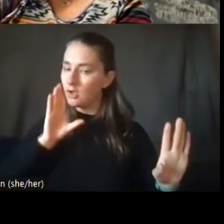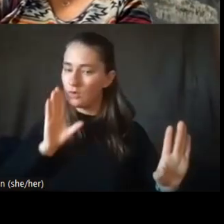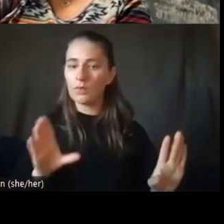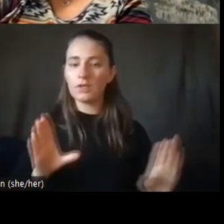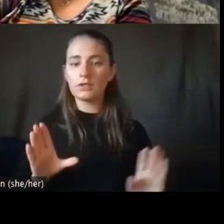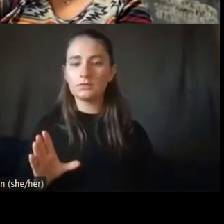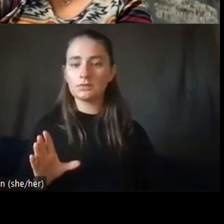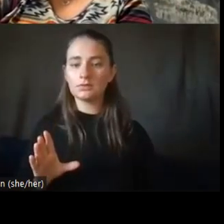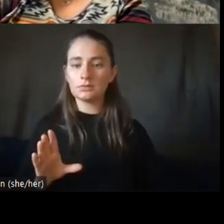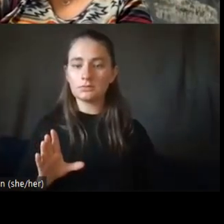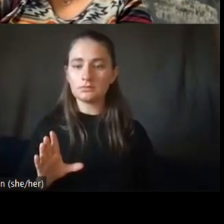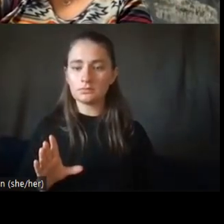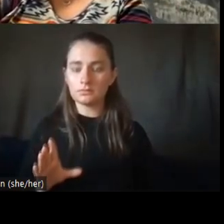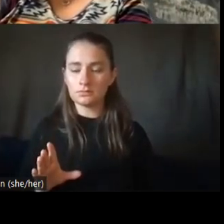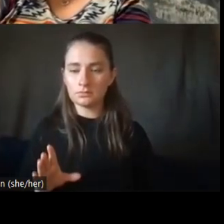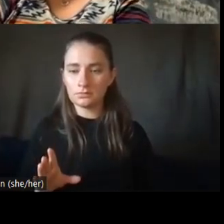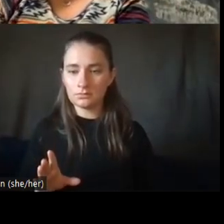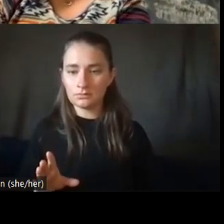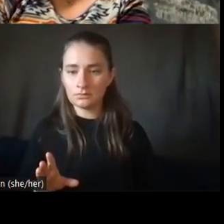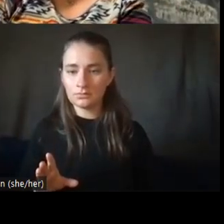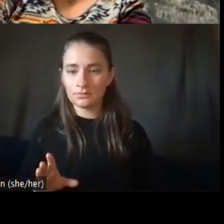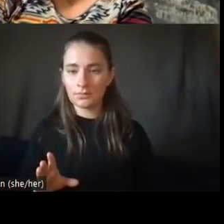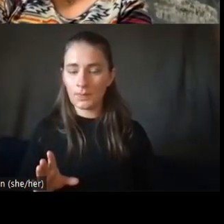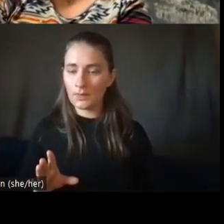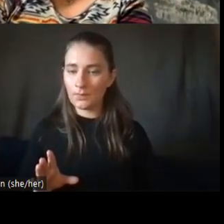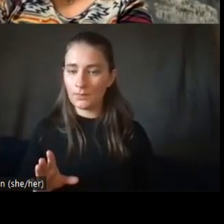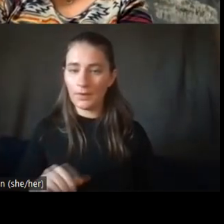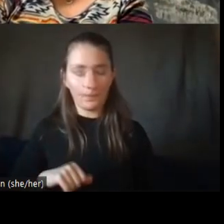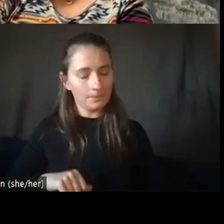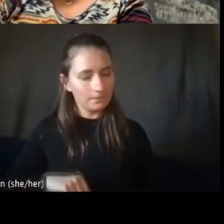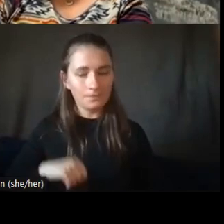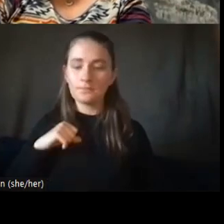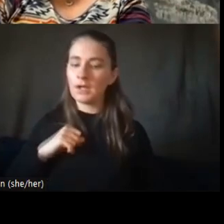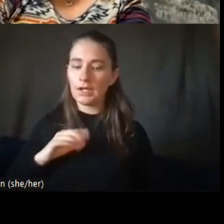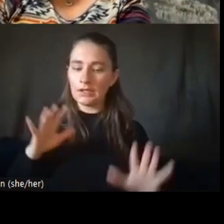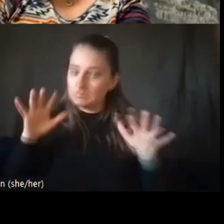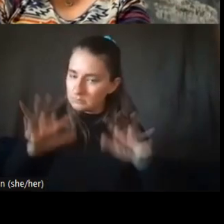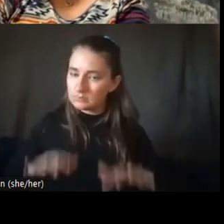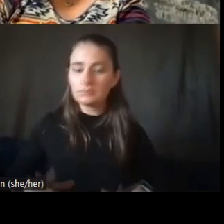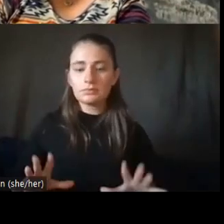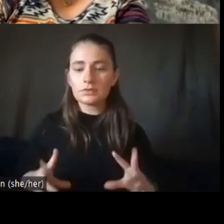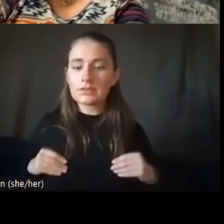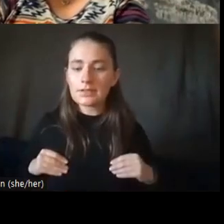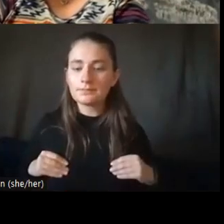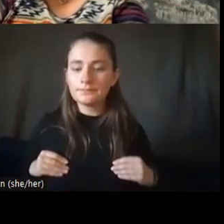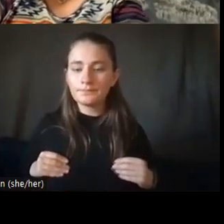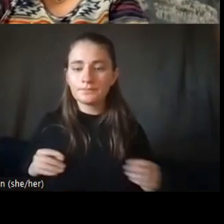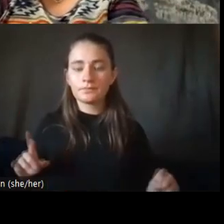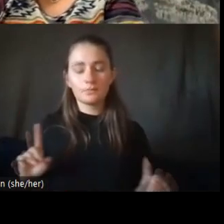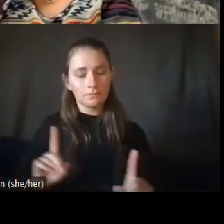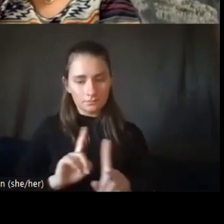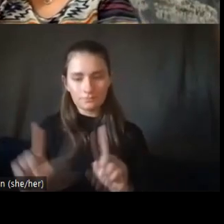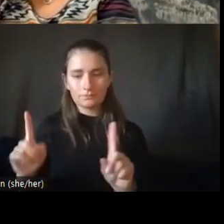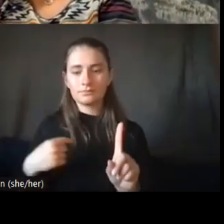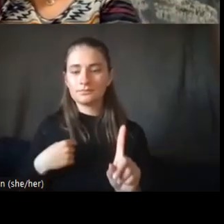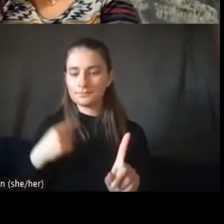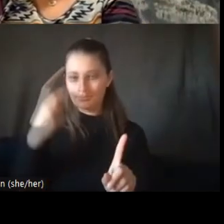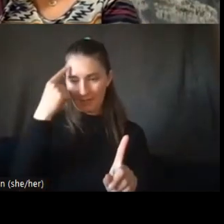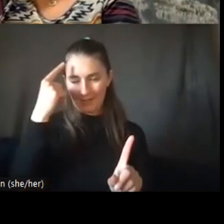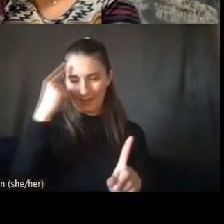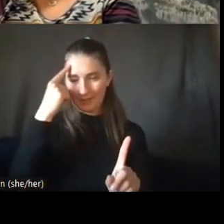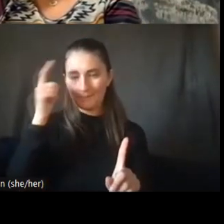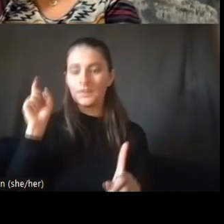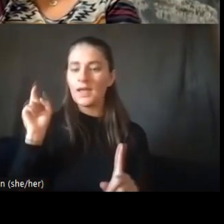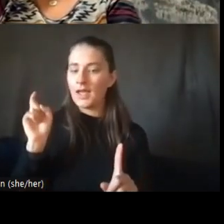swallow something. But, you know, I think that, um, we need to, um, be